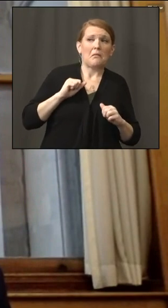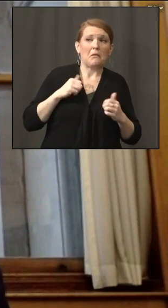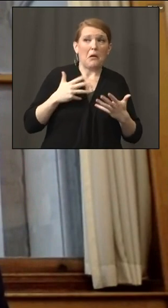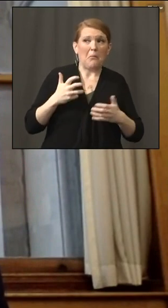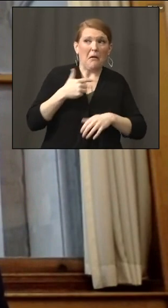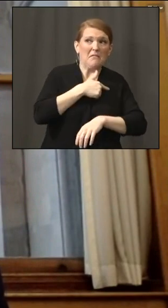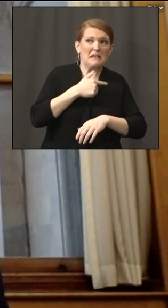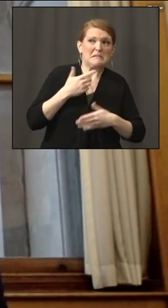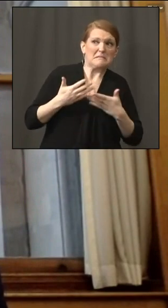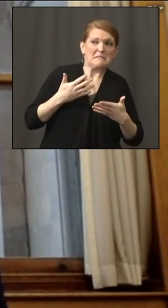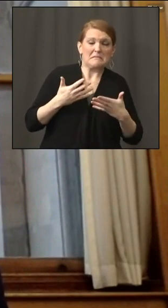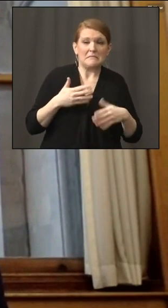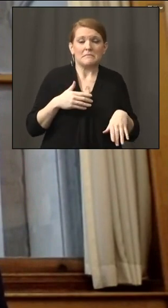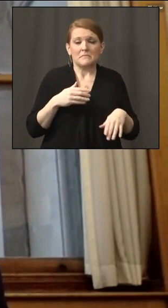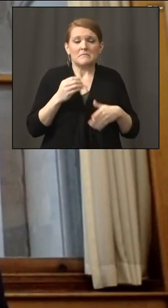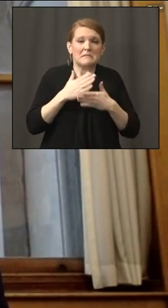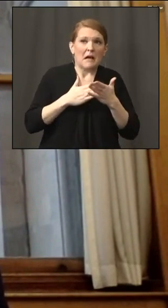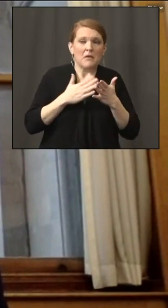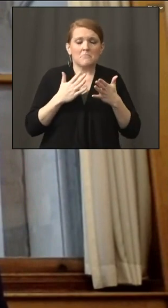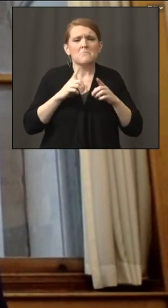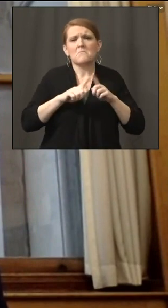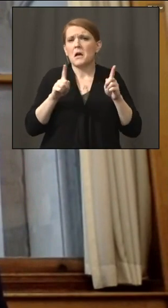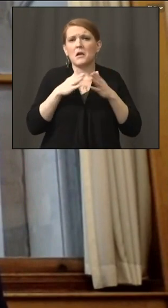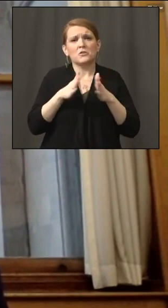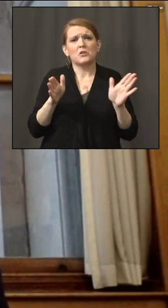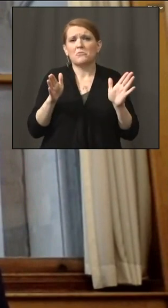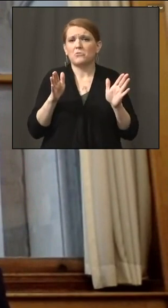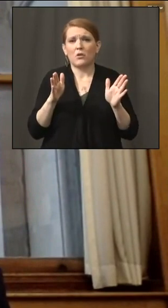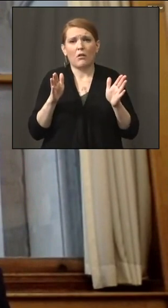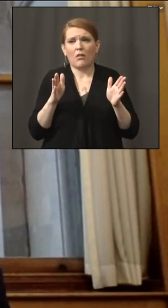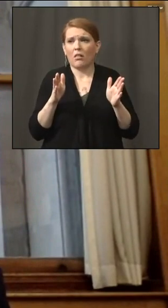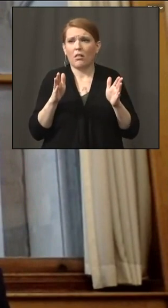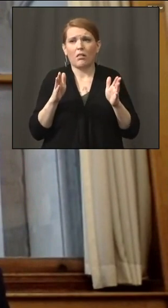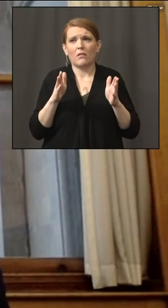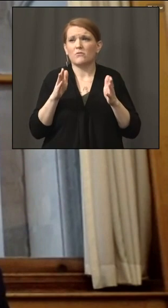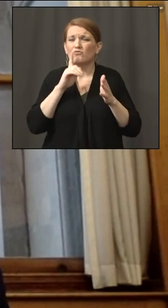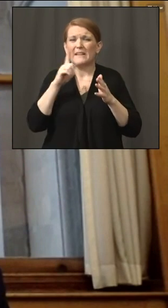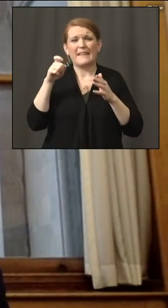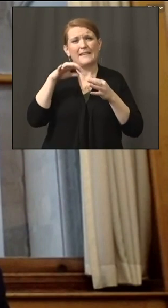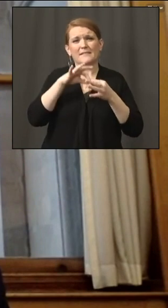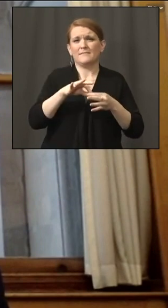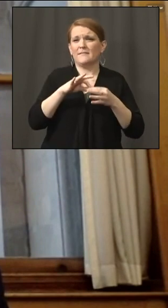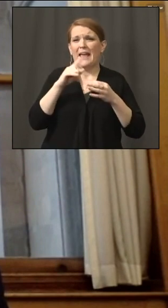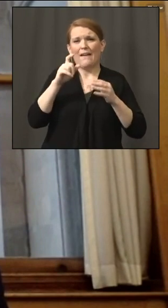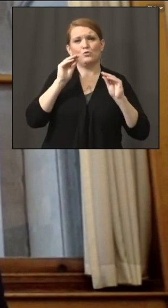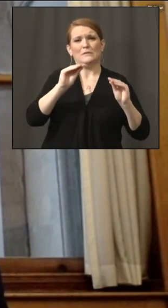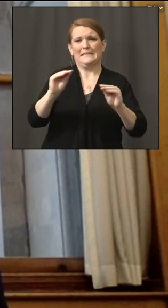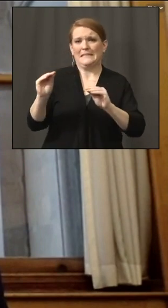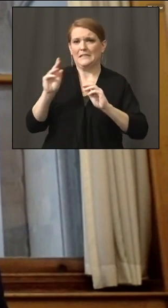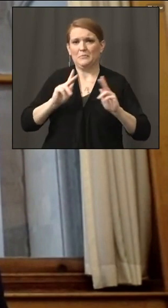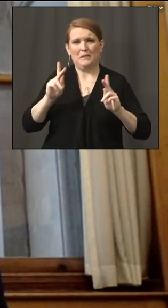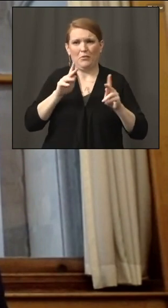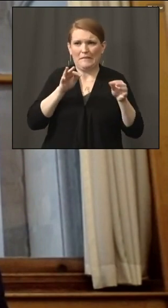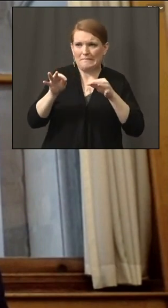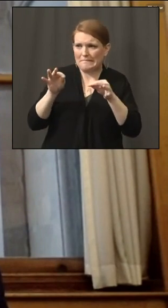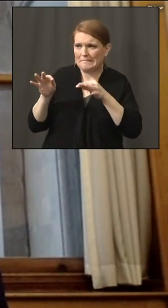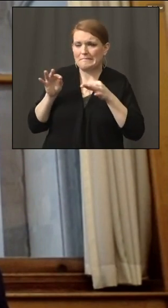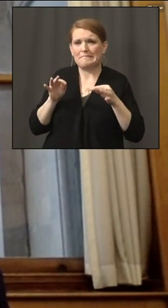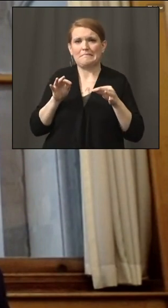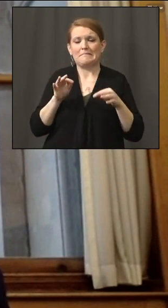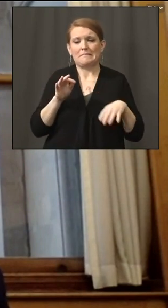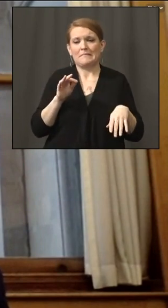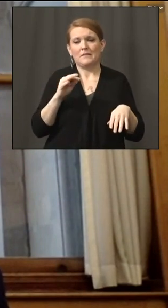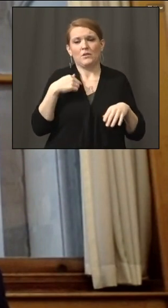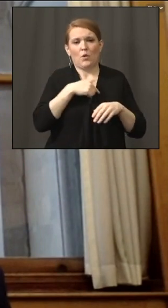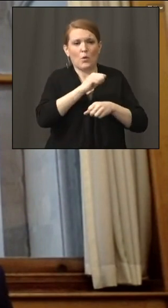amongst nursing home staff to some degree. But look, a lot of this is education and we are continuing to work with our partners in the industry, our